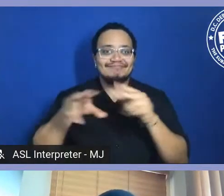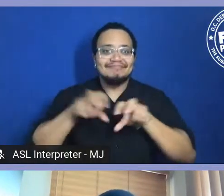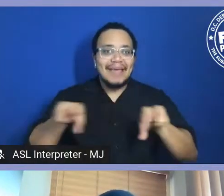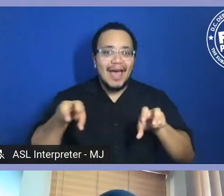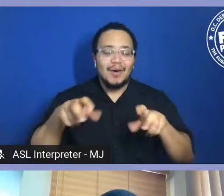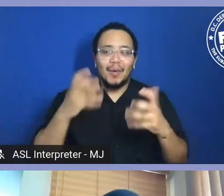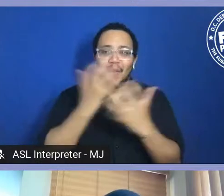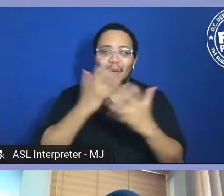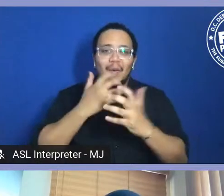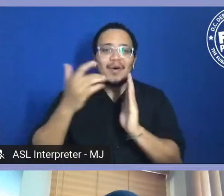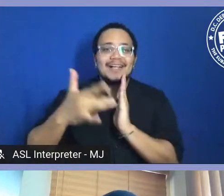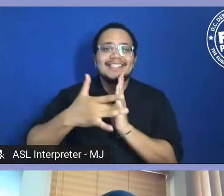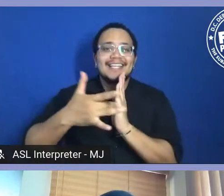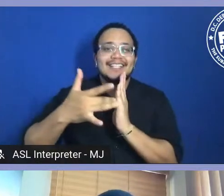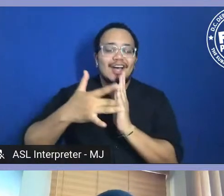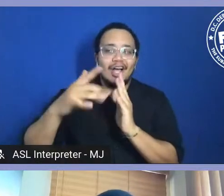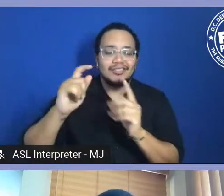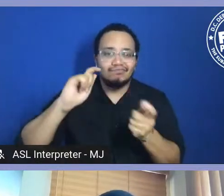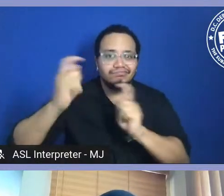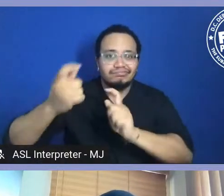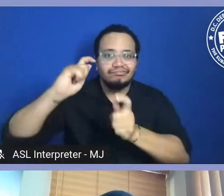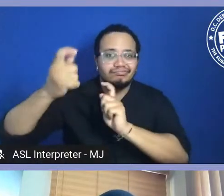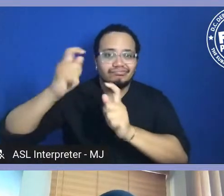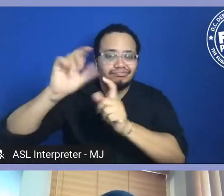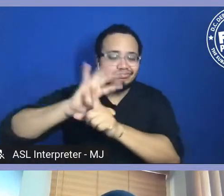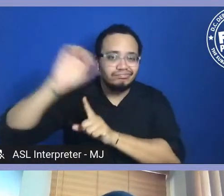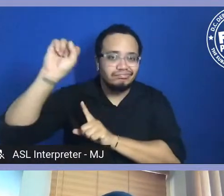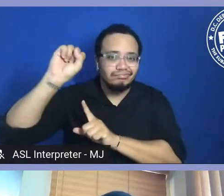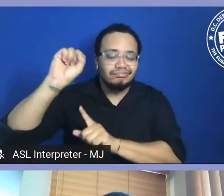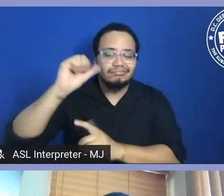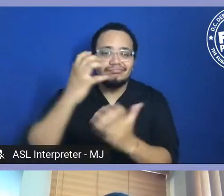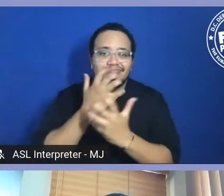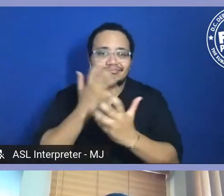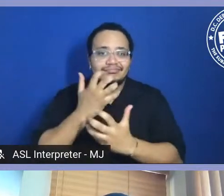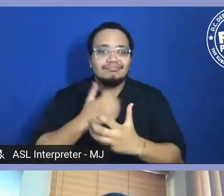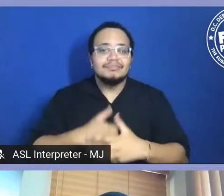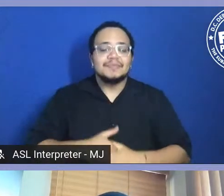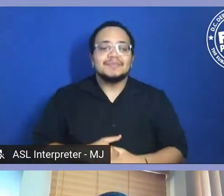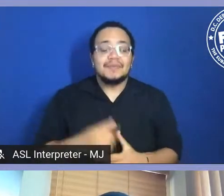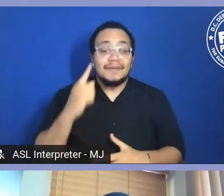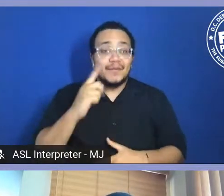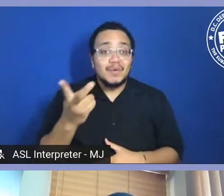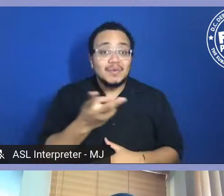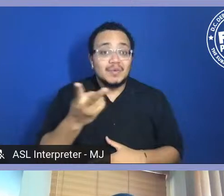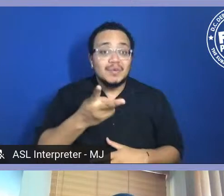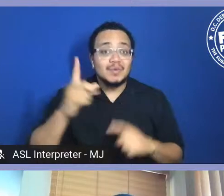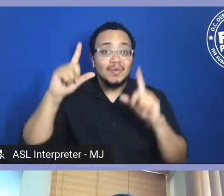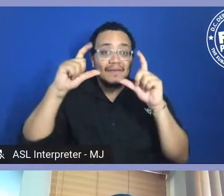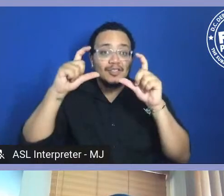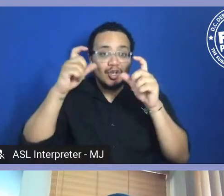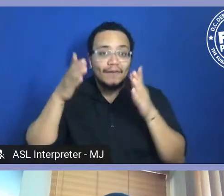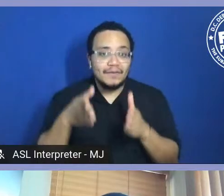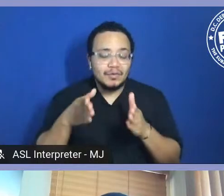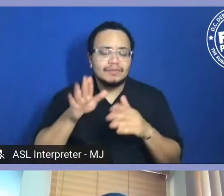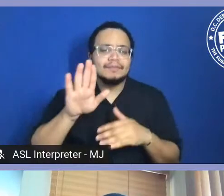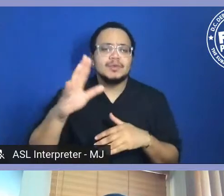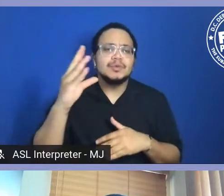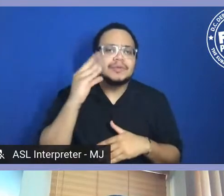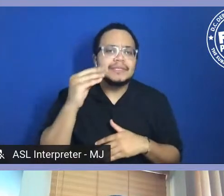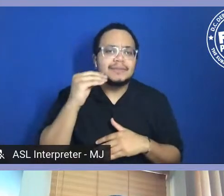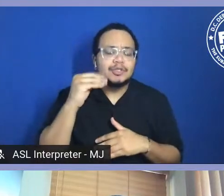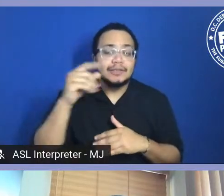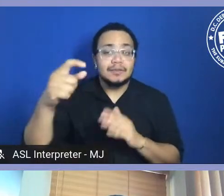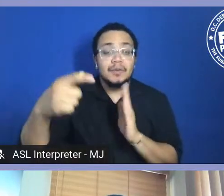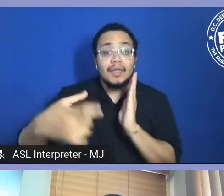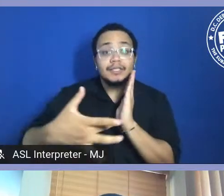like technology is always evolving. There's always things happening. And so for you guys, like, what have you noticed as far as the technology